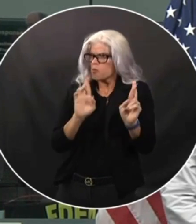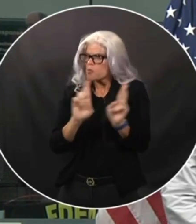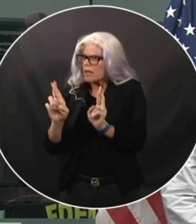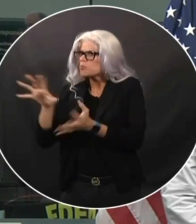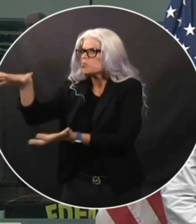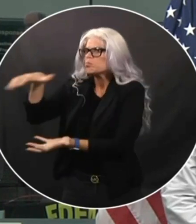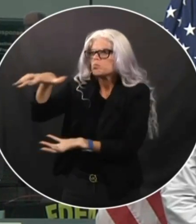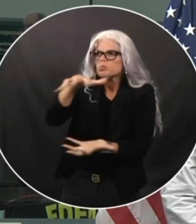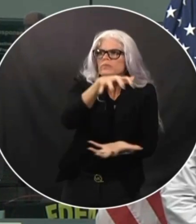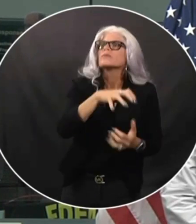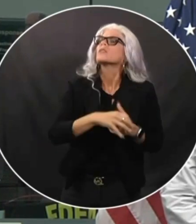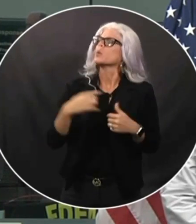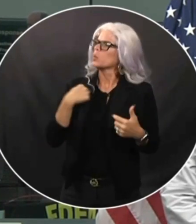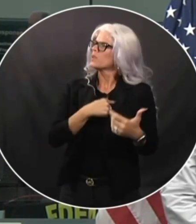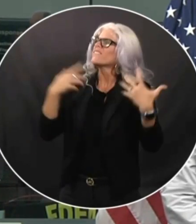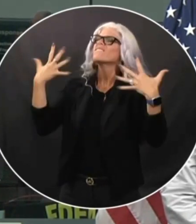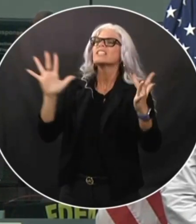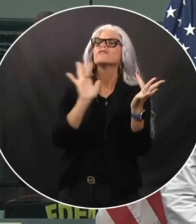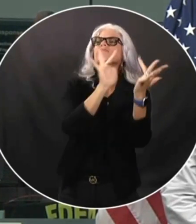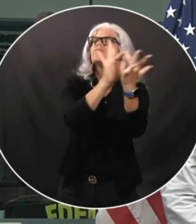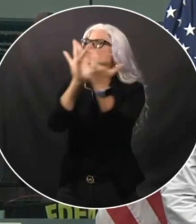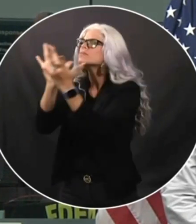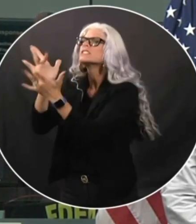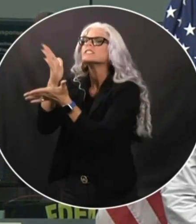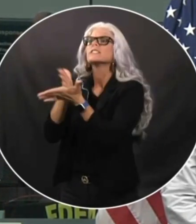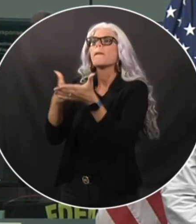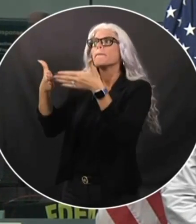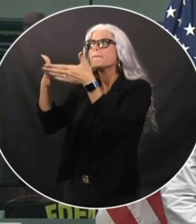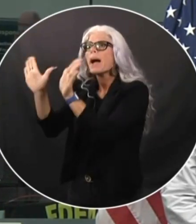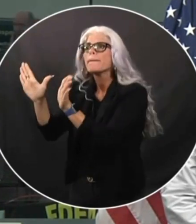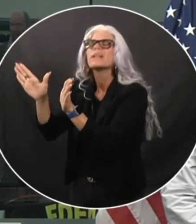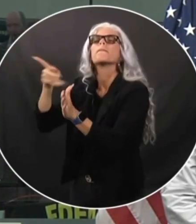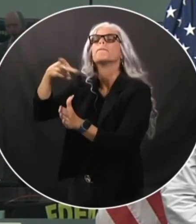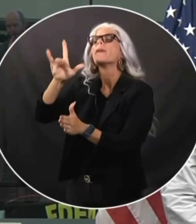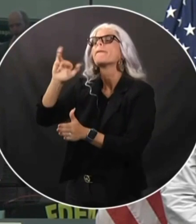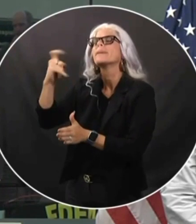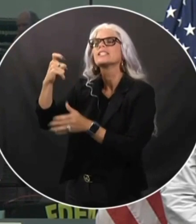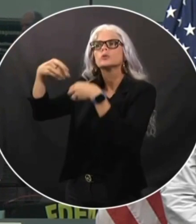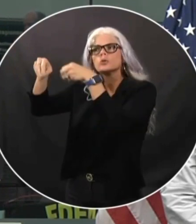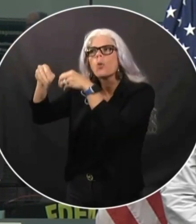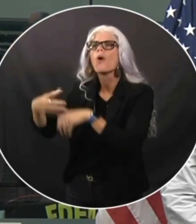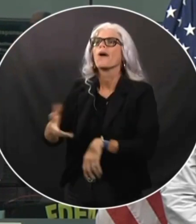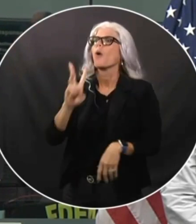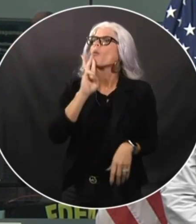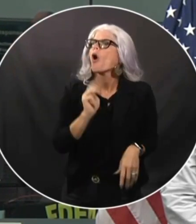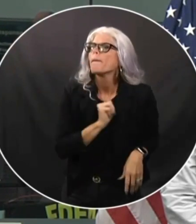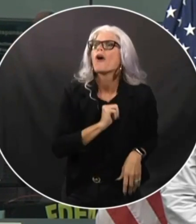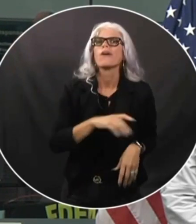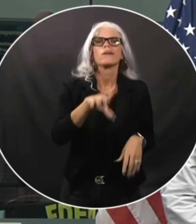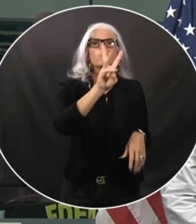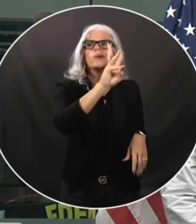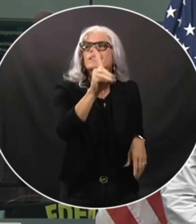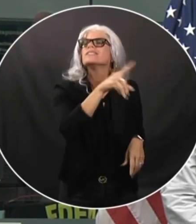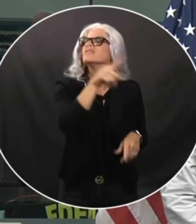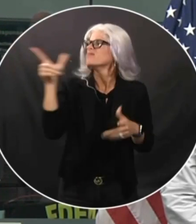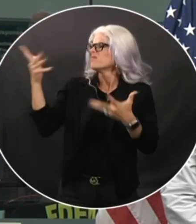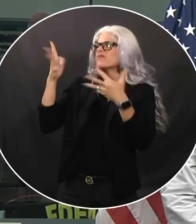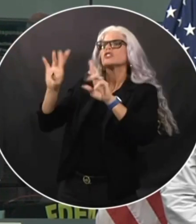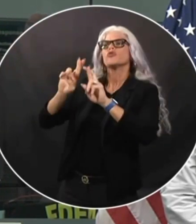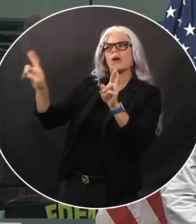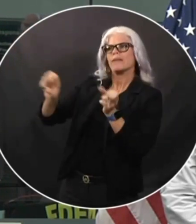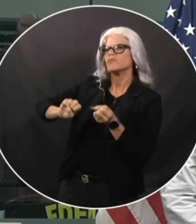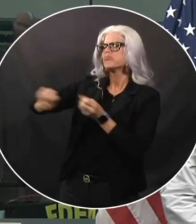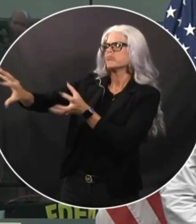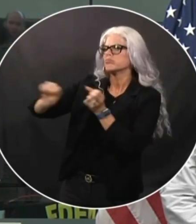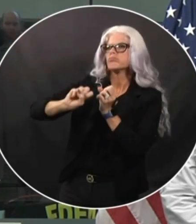major retailers like Publix and Walmart. They are constantly resupplying. I know Publix did way more than they normally do, and